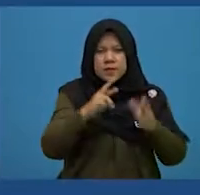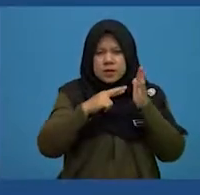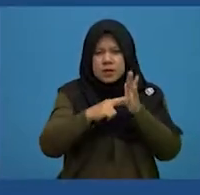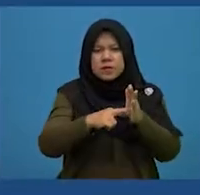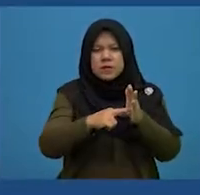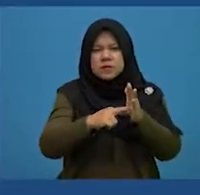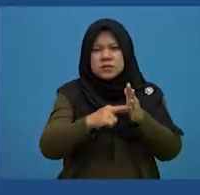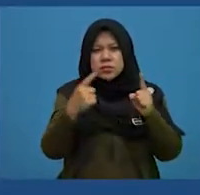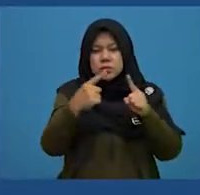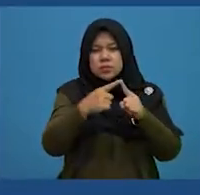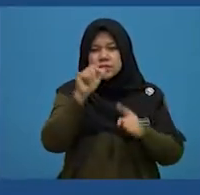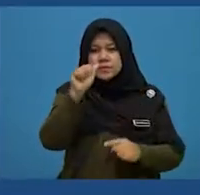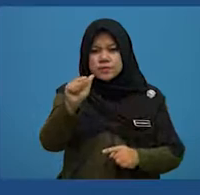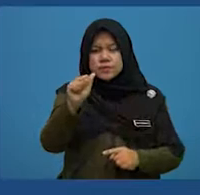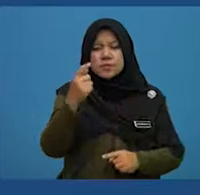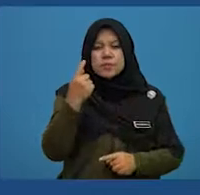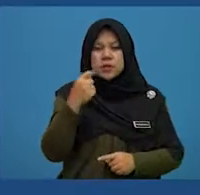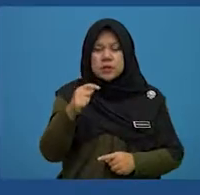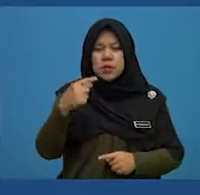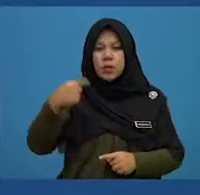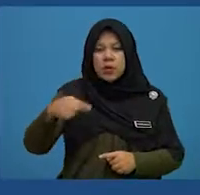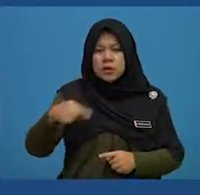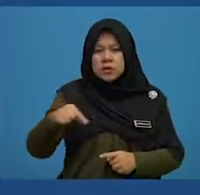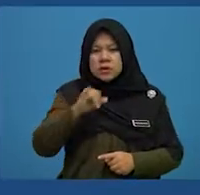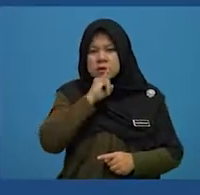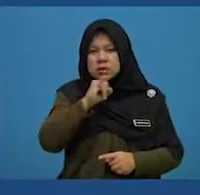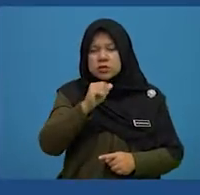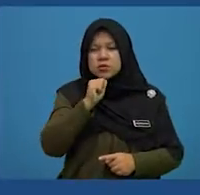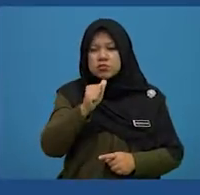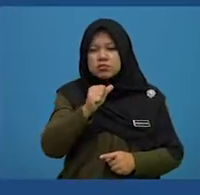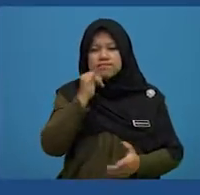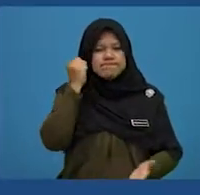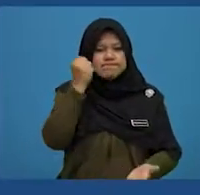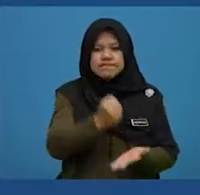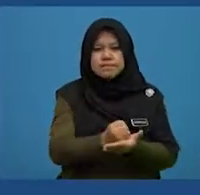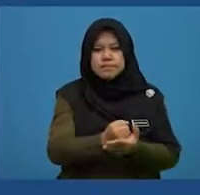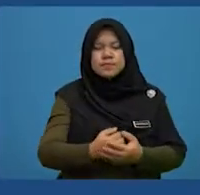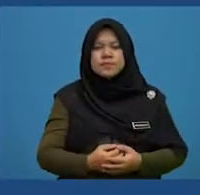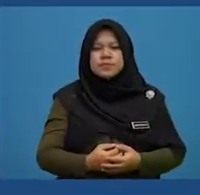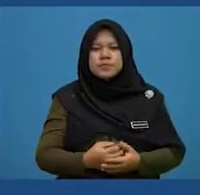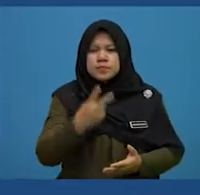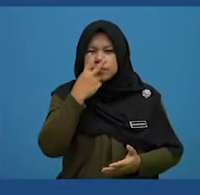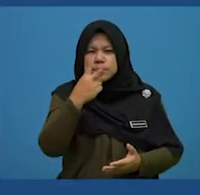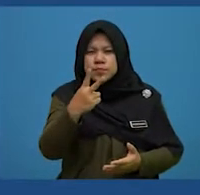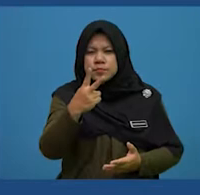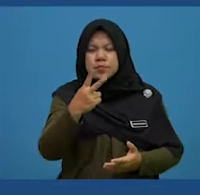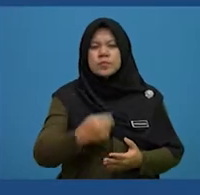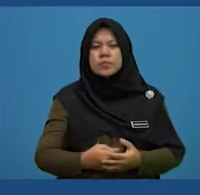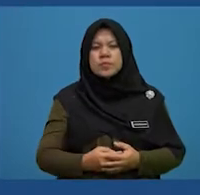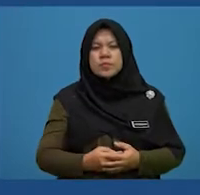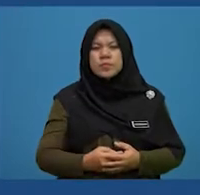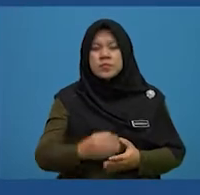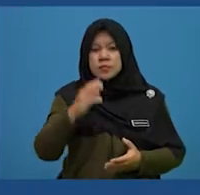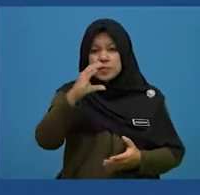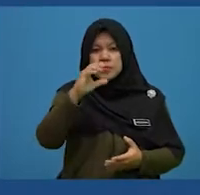refers to, A, the quality is not guaranteed. If you look closely,